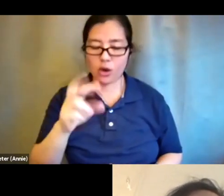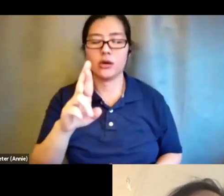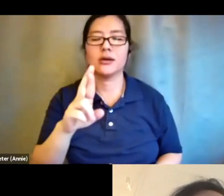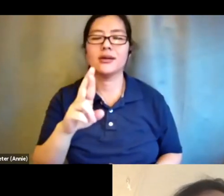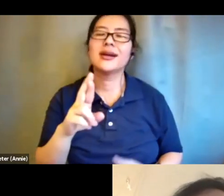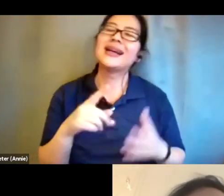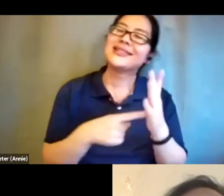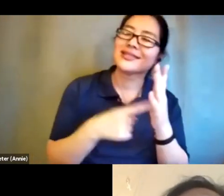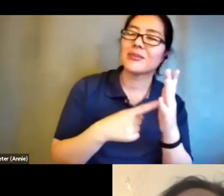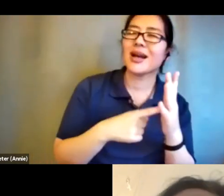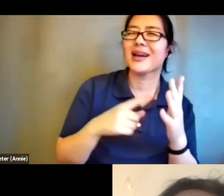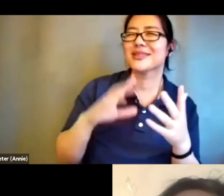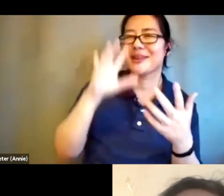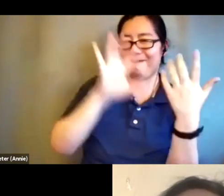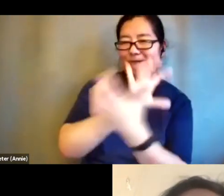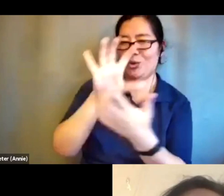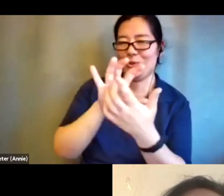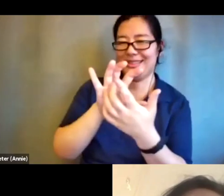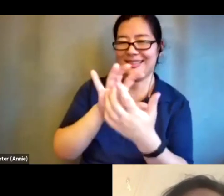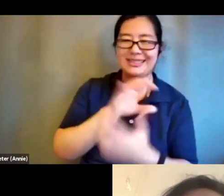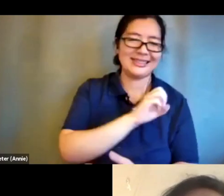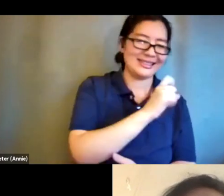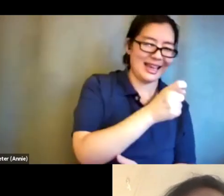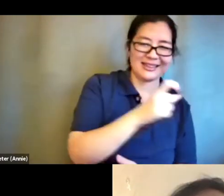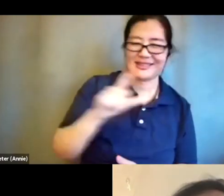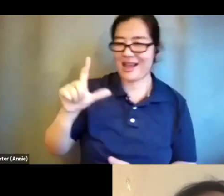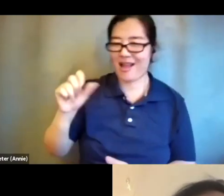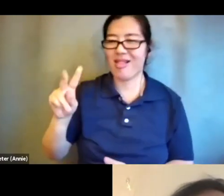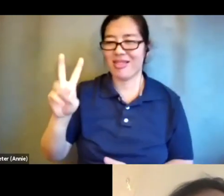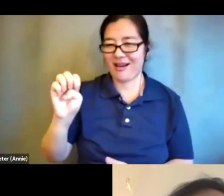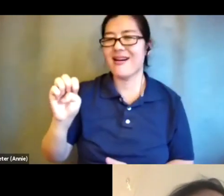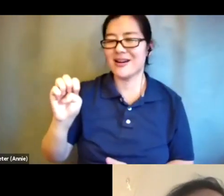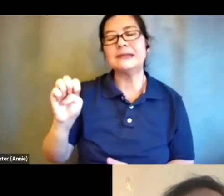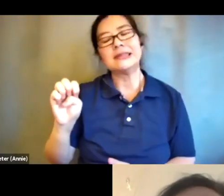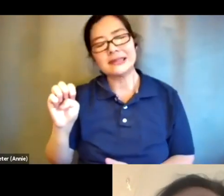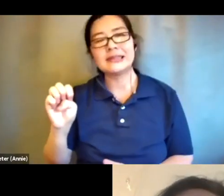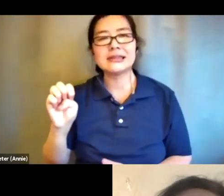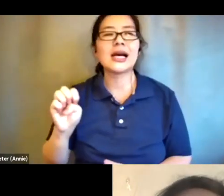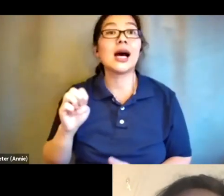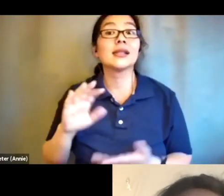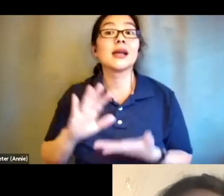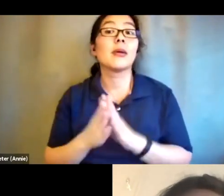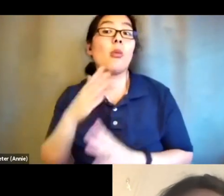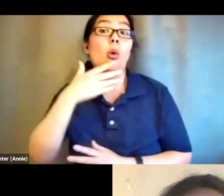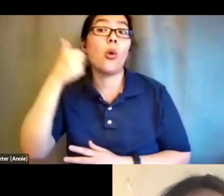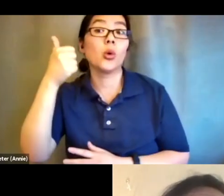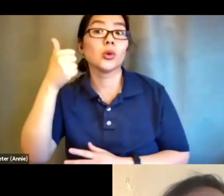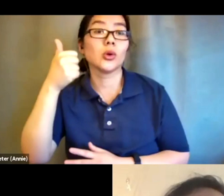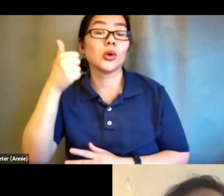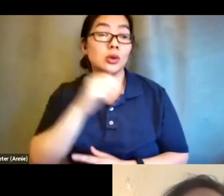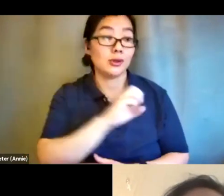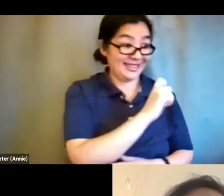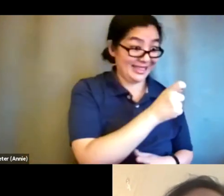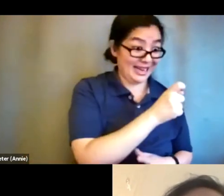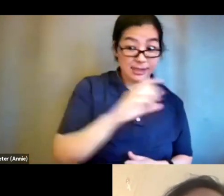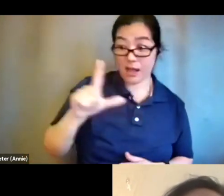as i have gotten older and wiser um my understanding i've come to understand sex and love and um a sex as